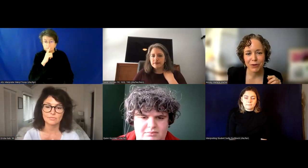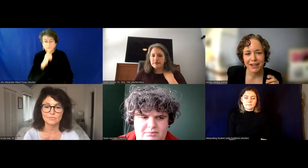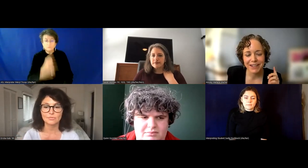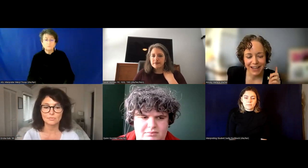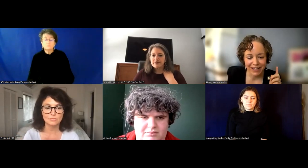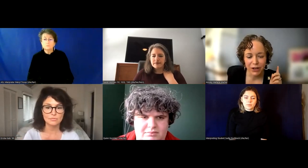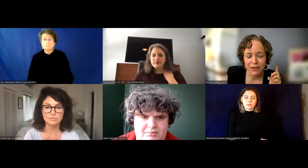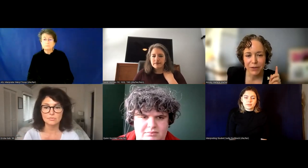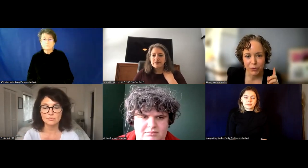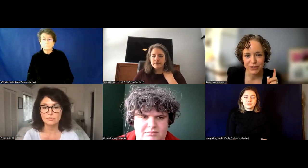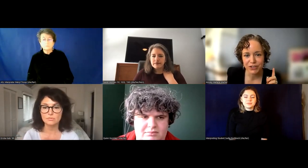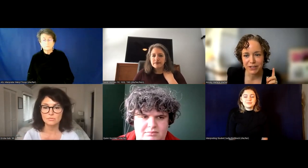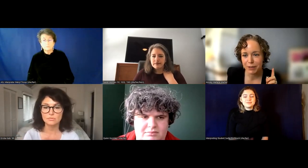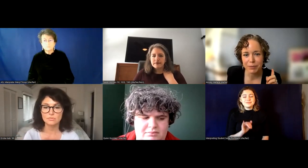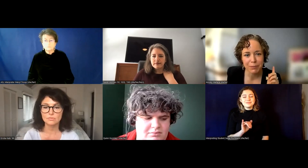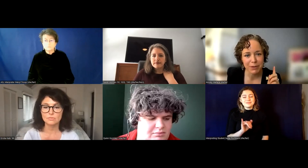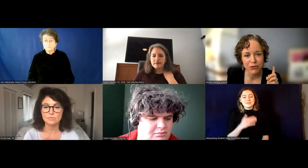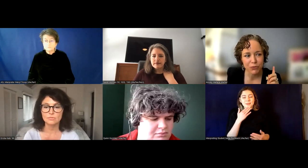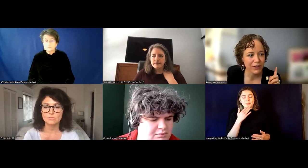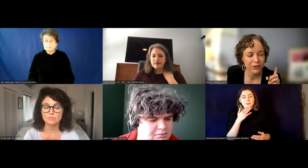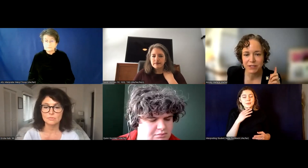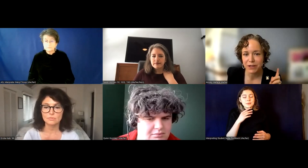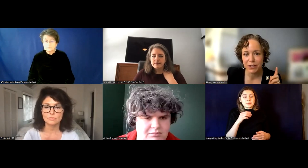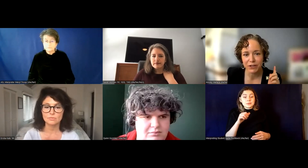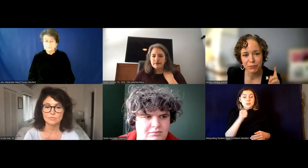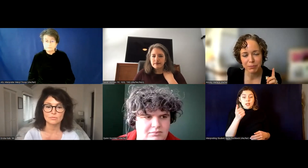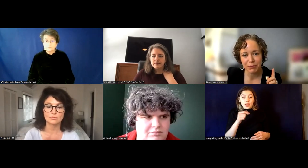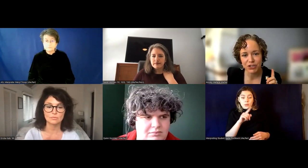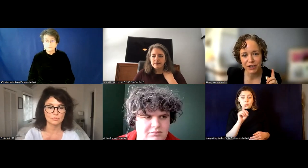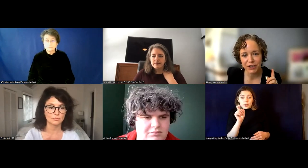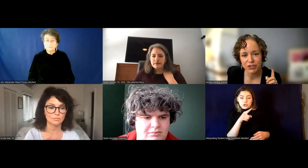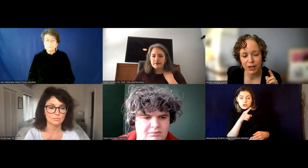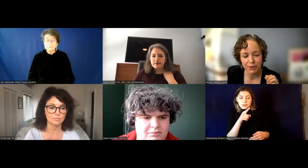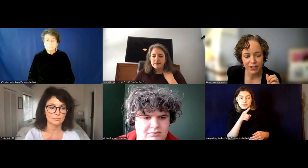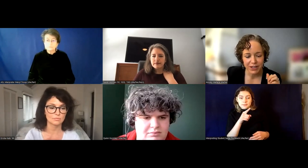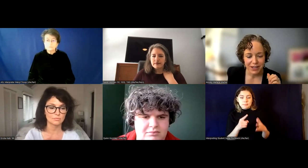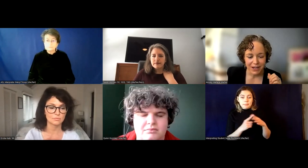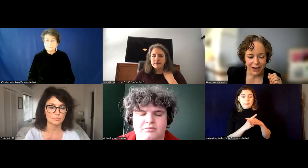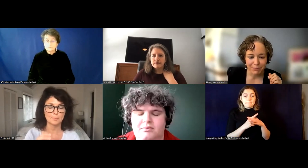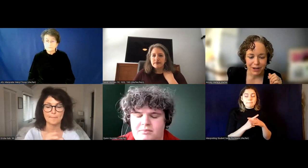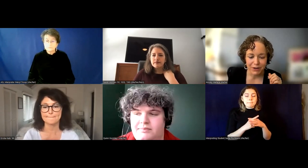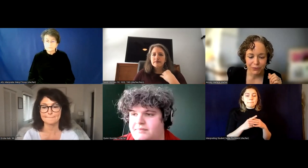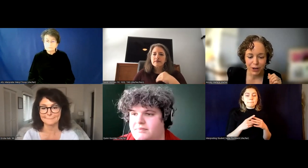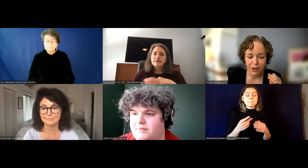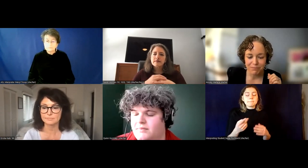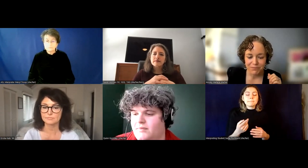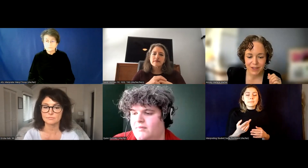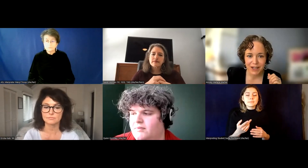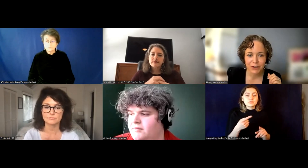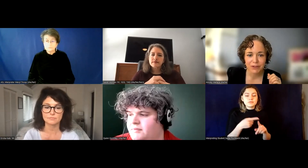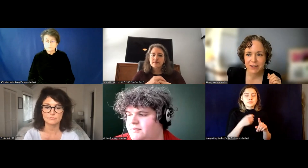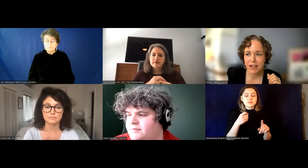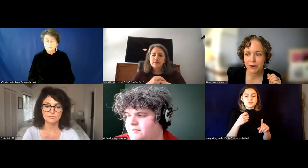That's great. And, and another question came up that maybe Quinn or Sarah, you might be able to chime in, chime in on, um, from,